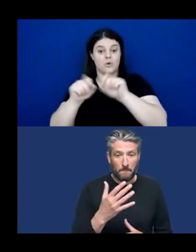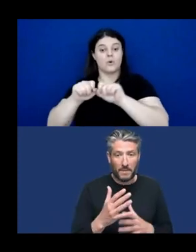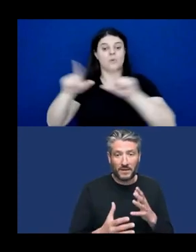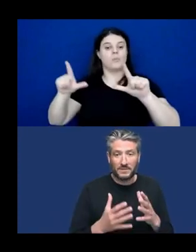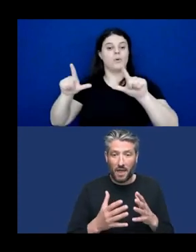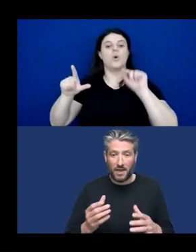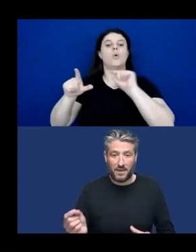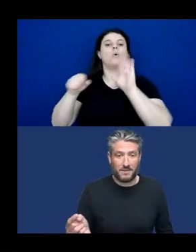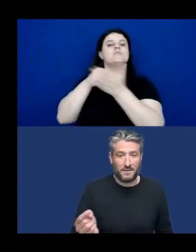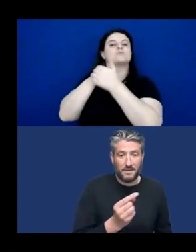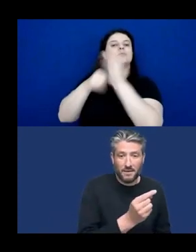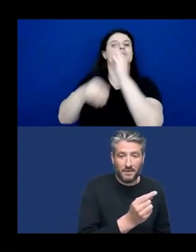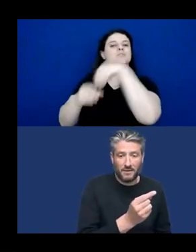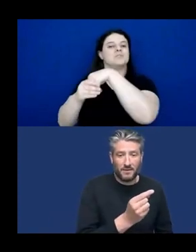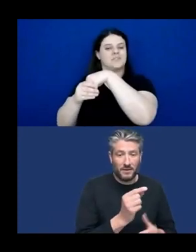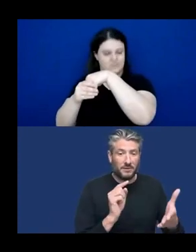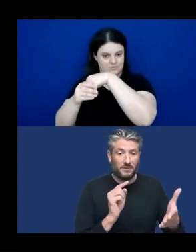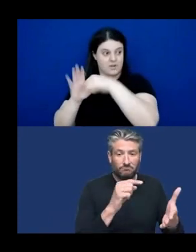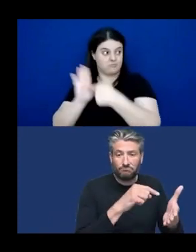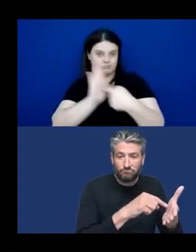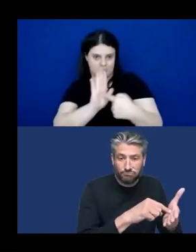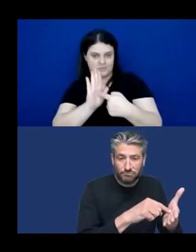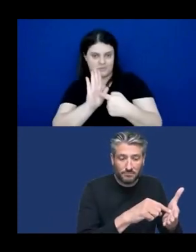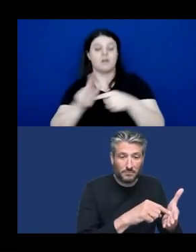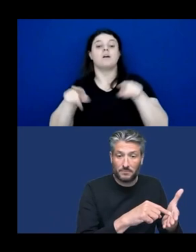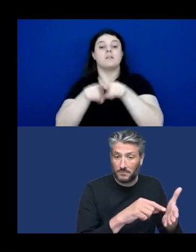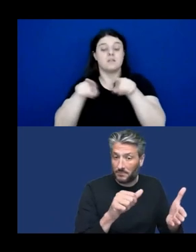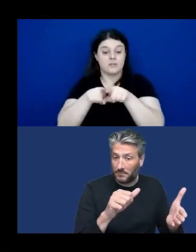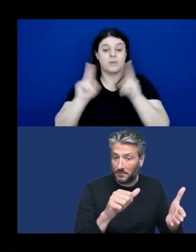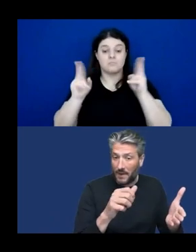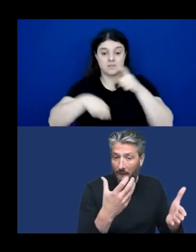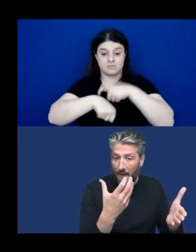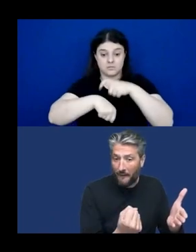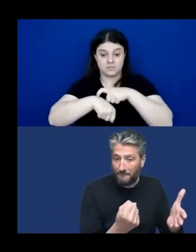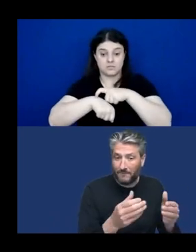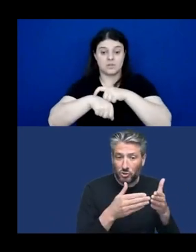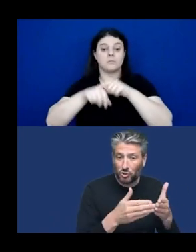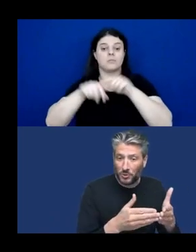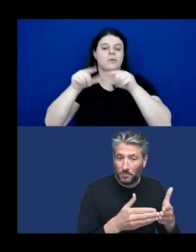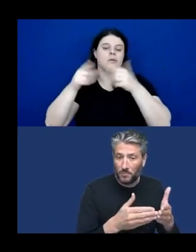there to their partner, and also at the same time providing a label for the recording.